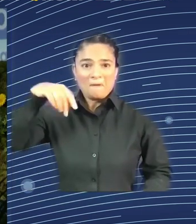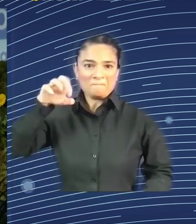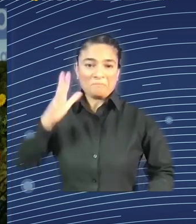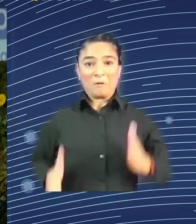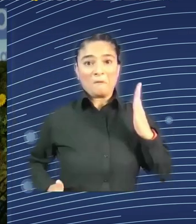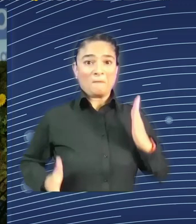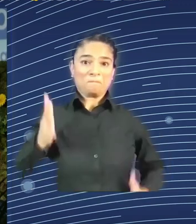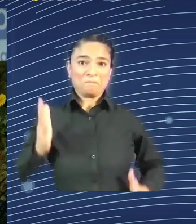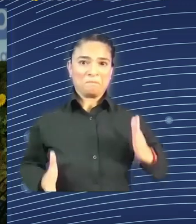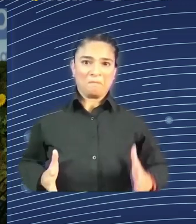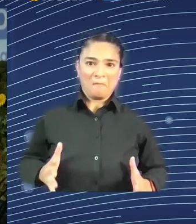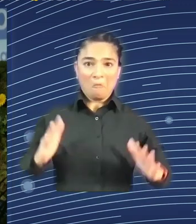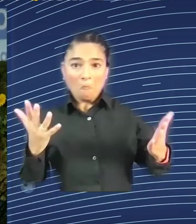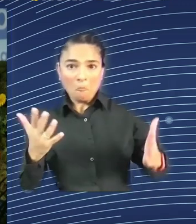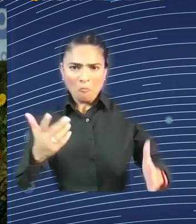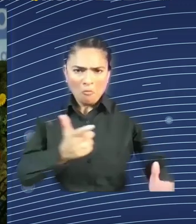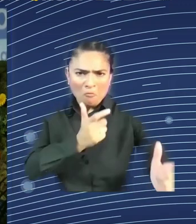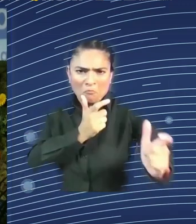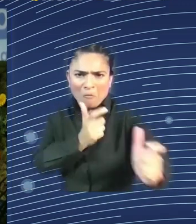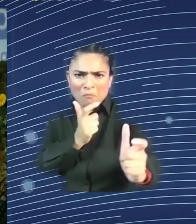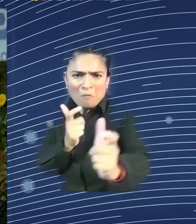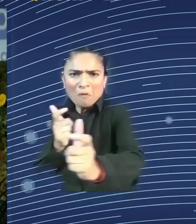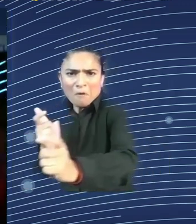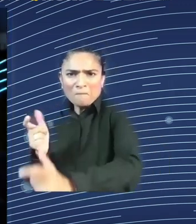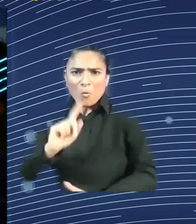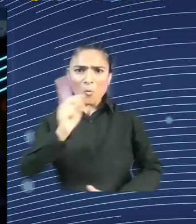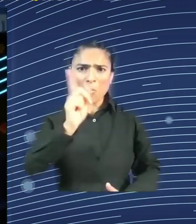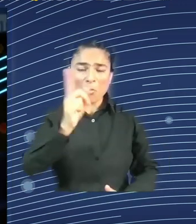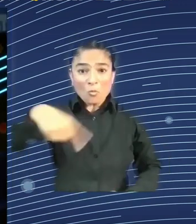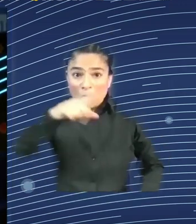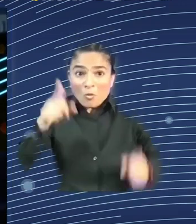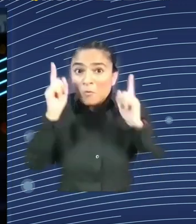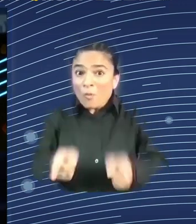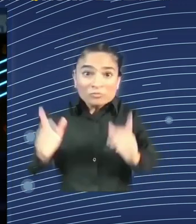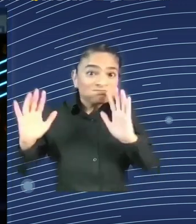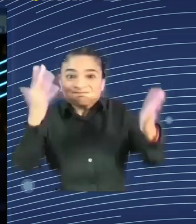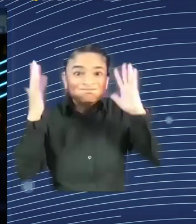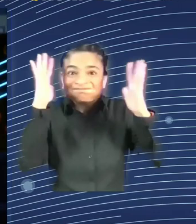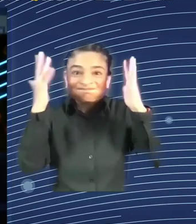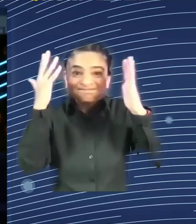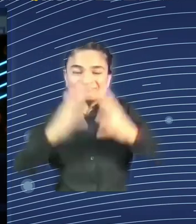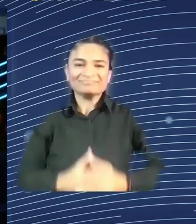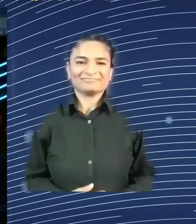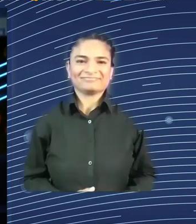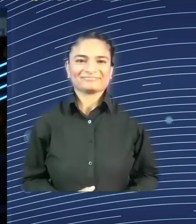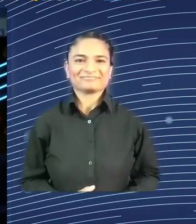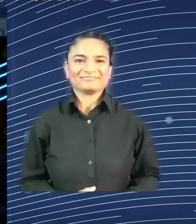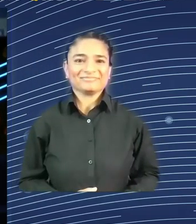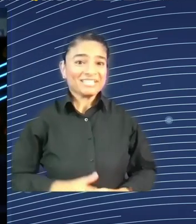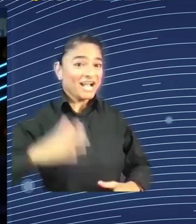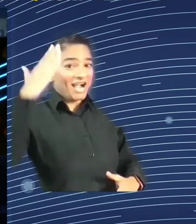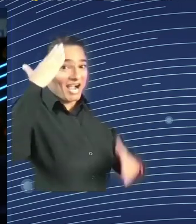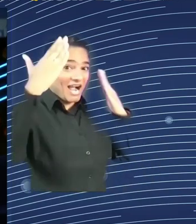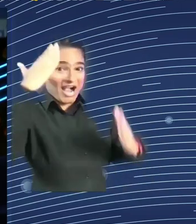Hi, Pepper. I hope you're doing well. Can you please share with us how you are feeling today and why you've accepted our